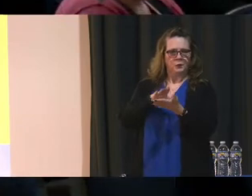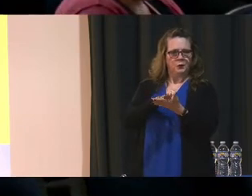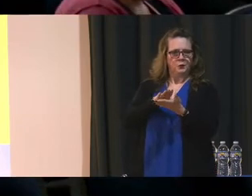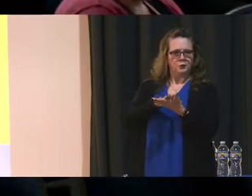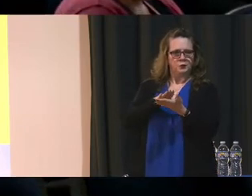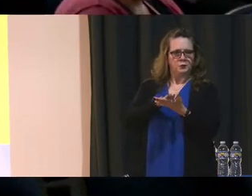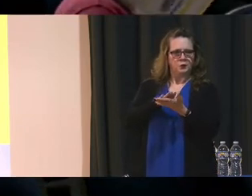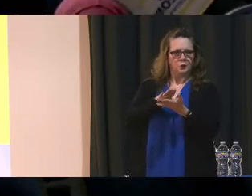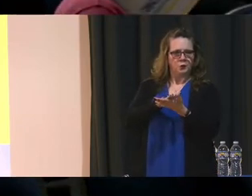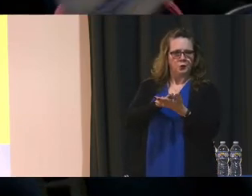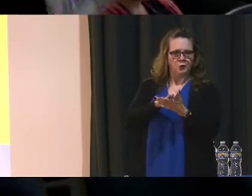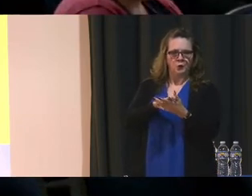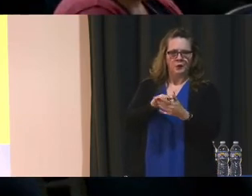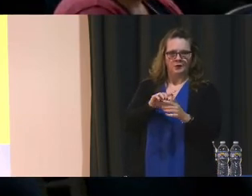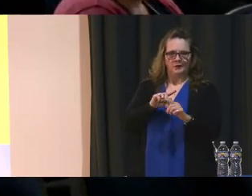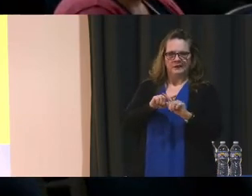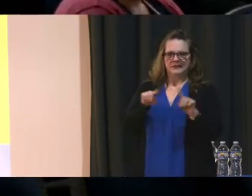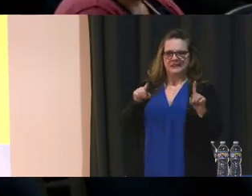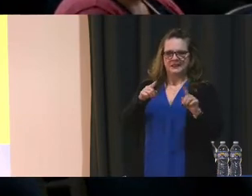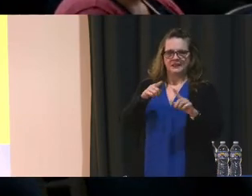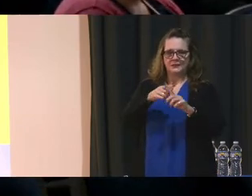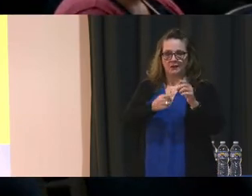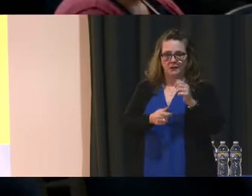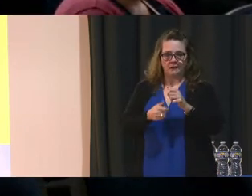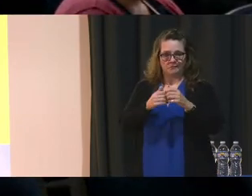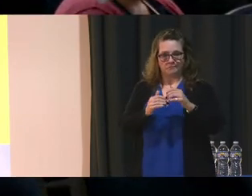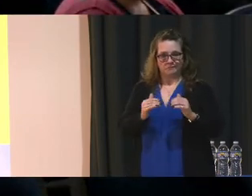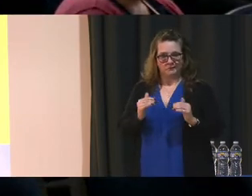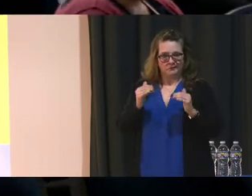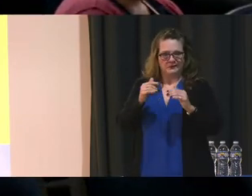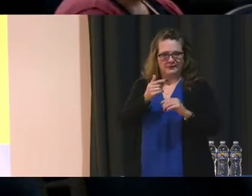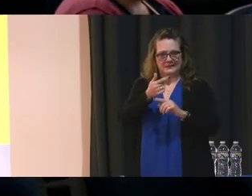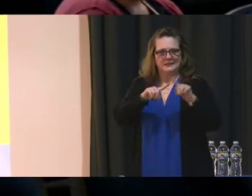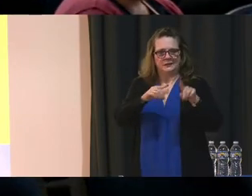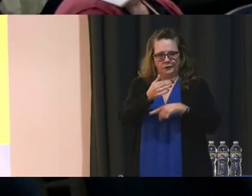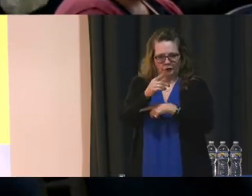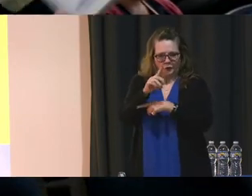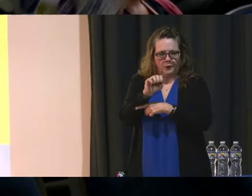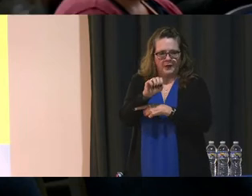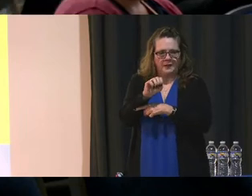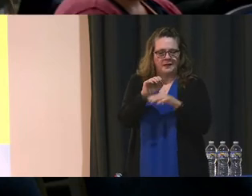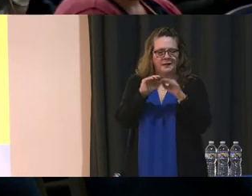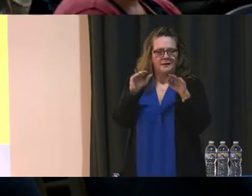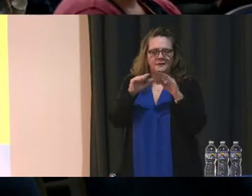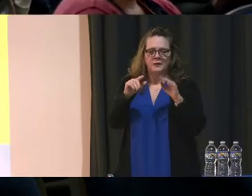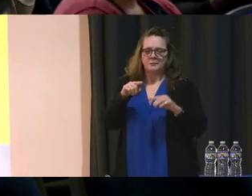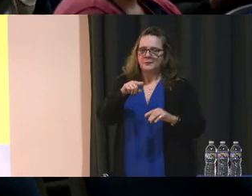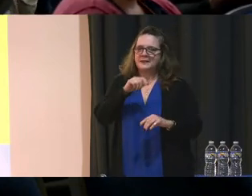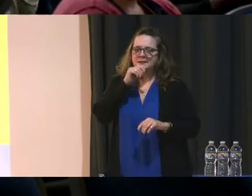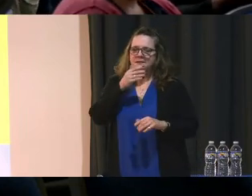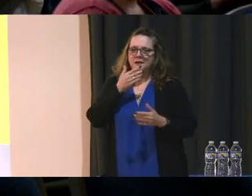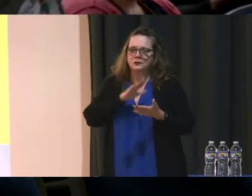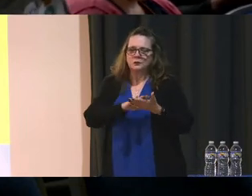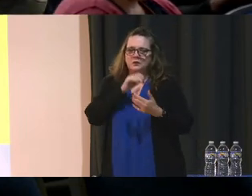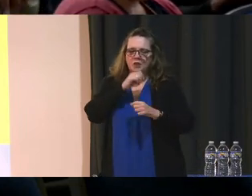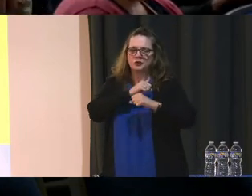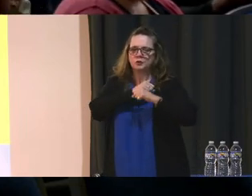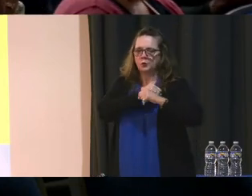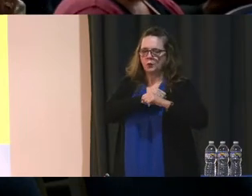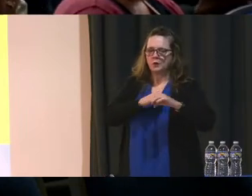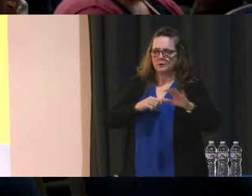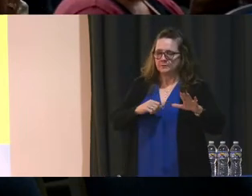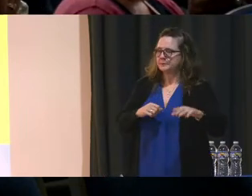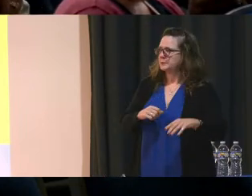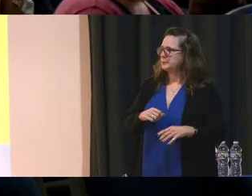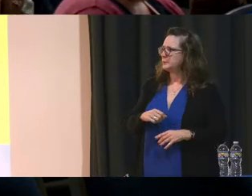further into a different school, into a higher grade level, and it's not fully protected, secure. You know, one of the